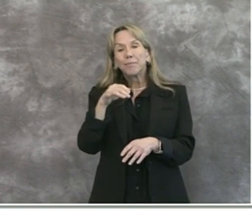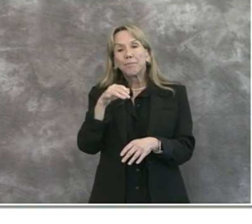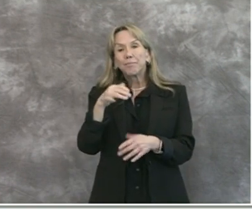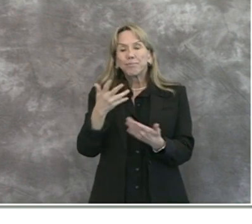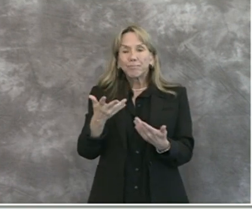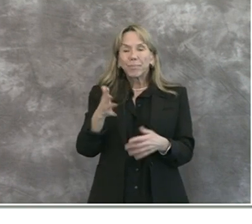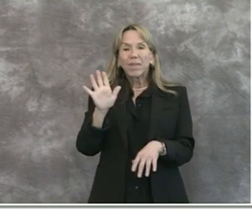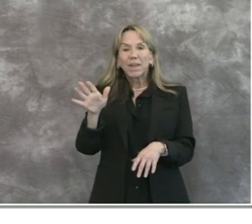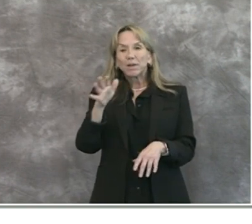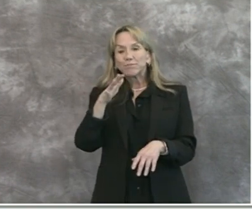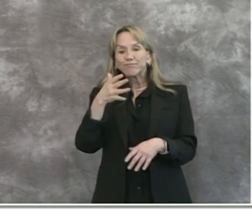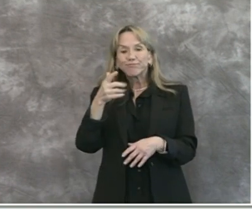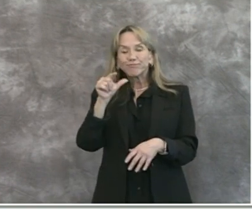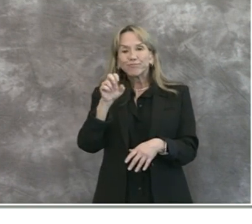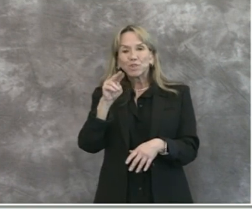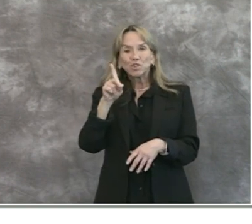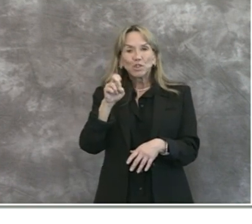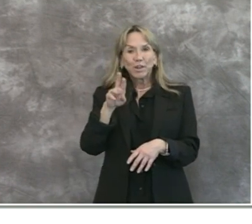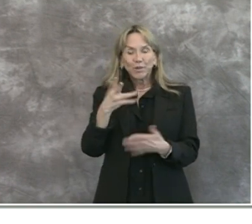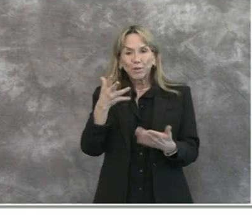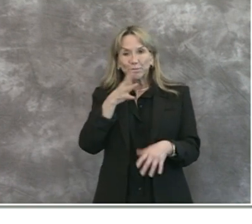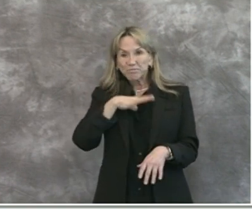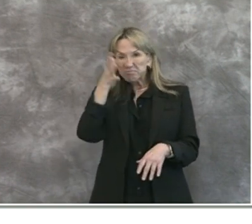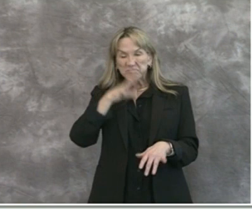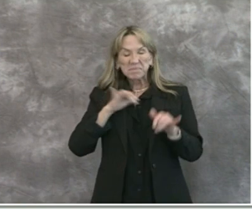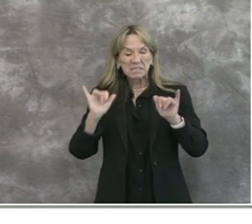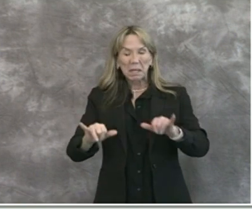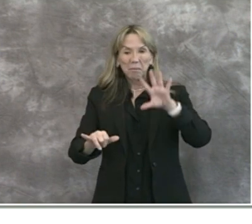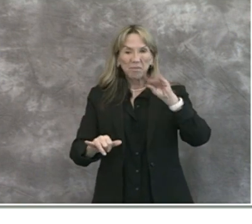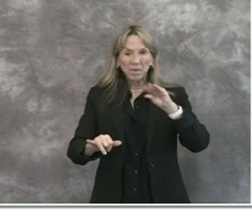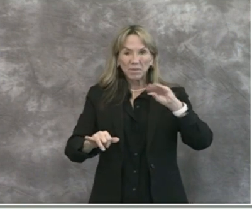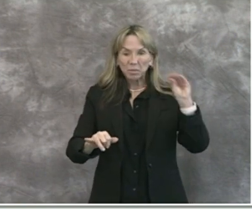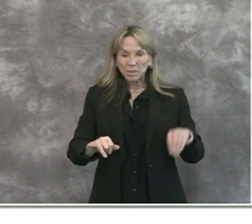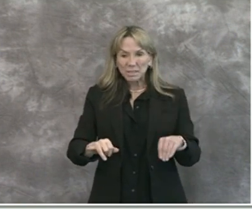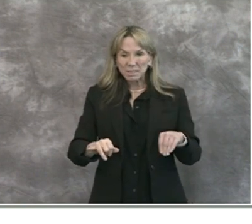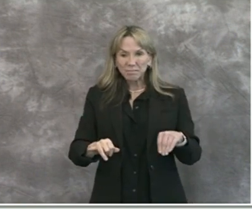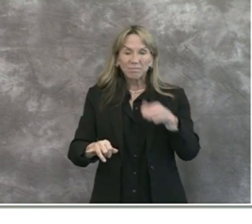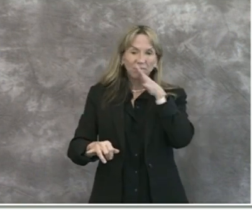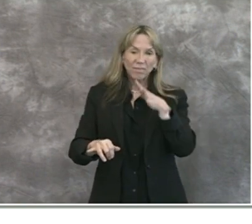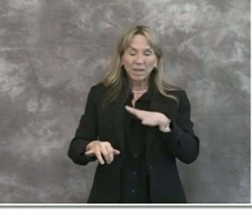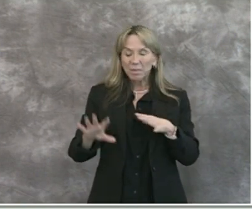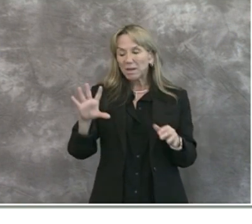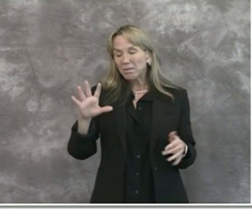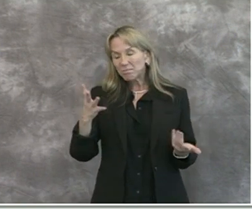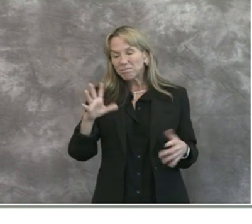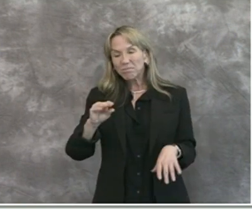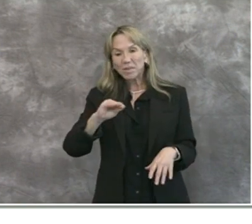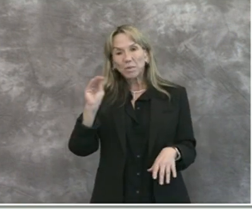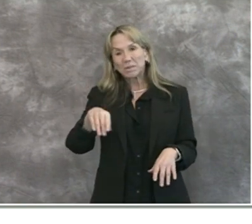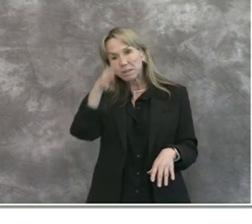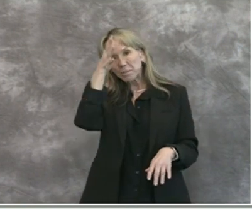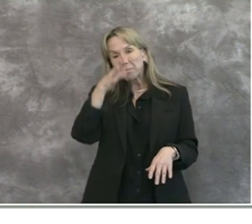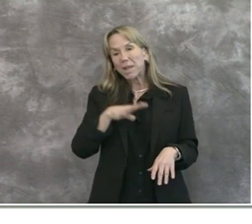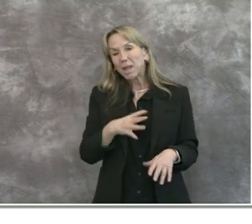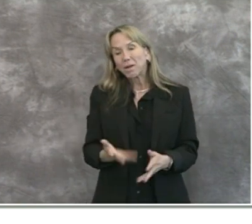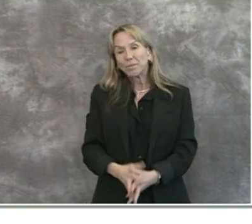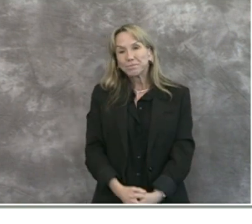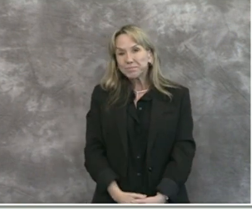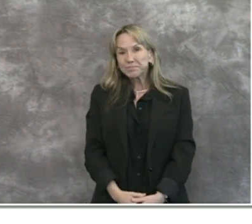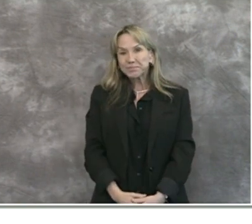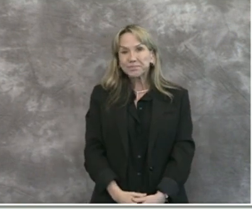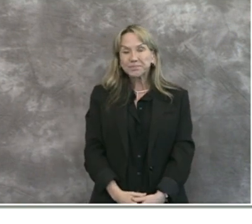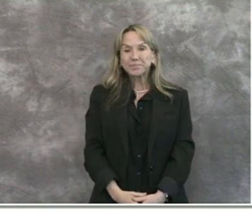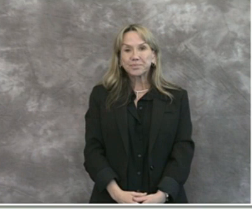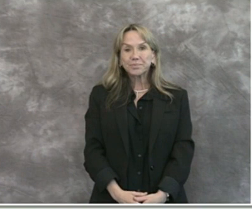or rather gender, remains unchanged with 50% female and approximately 50% being male.